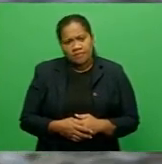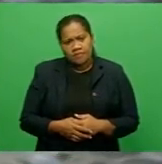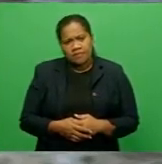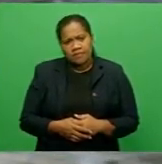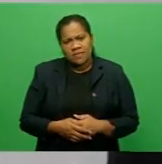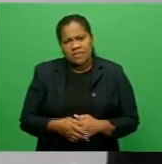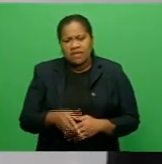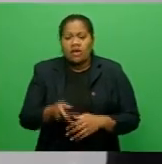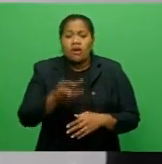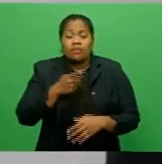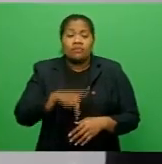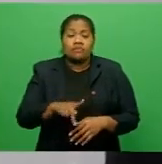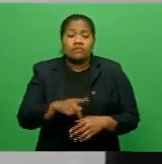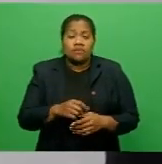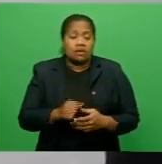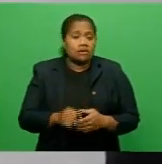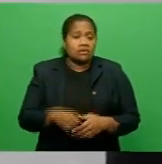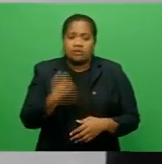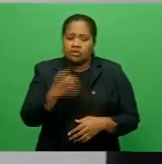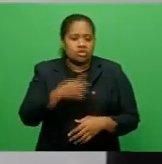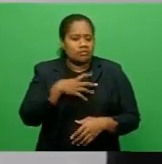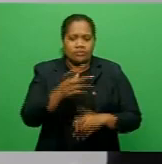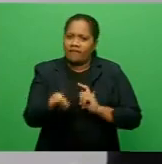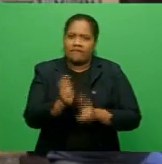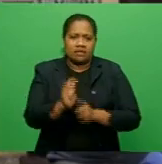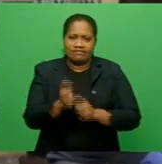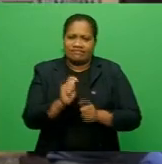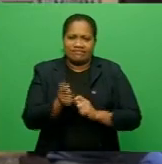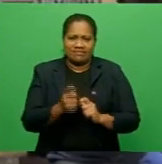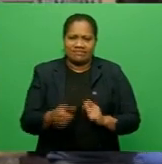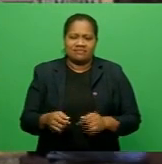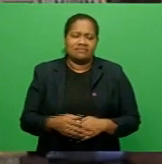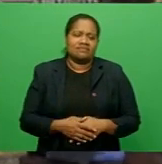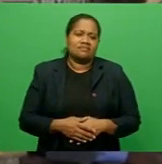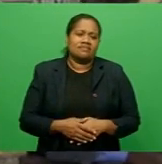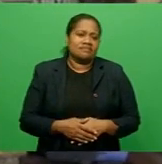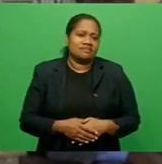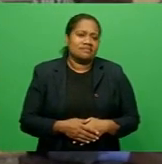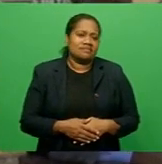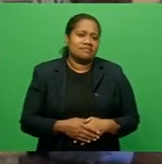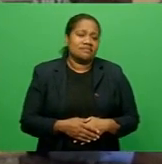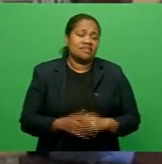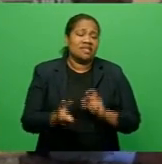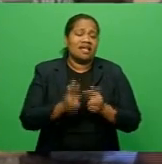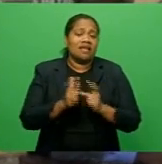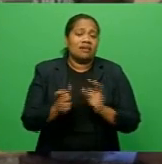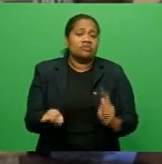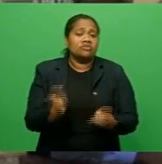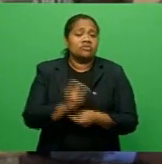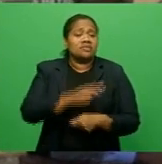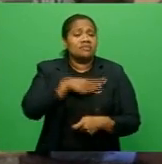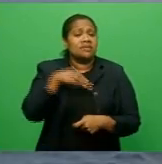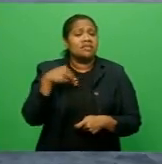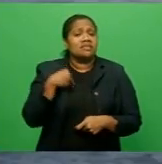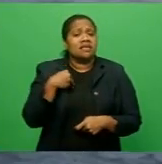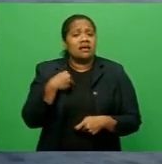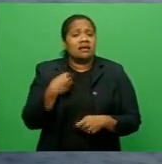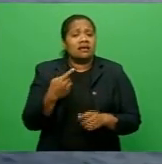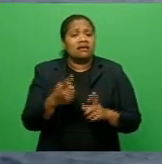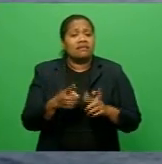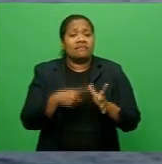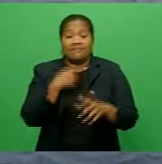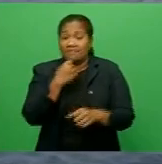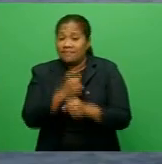overfishing, and other reckless abuse from humankind. Climate change minister Ayaz Sayyad Kayyum says